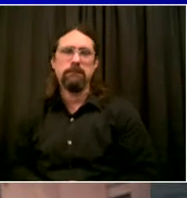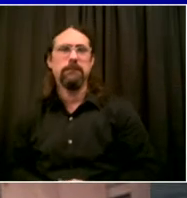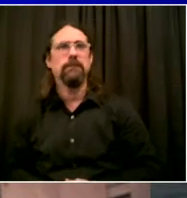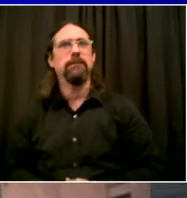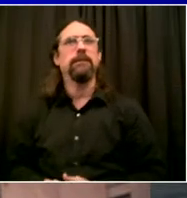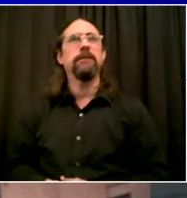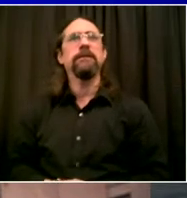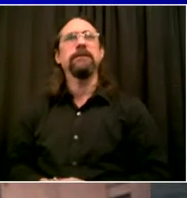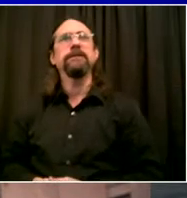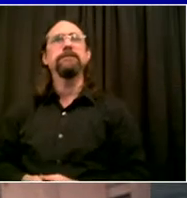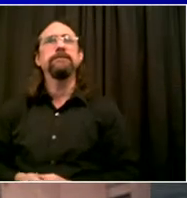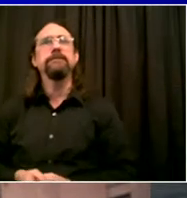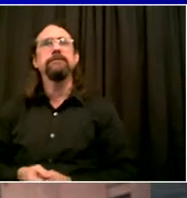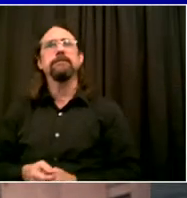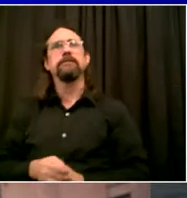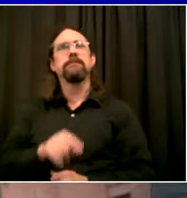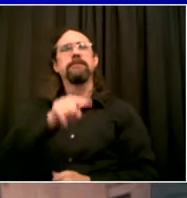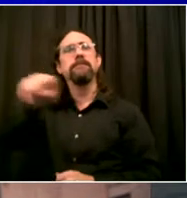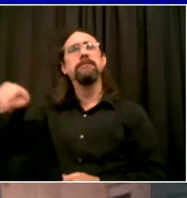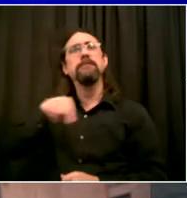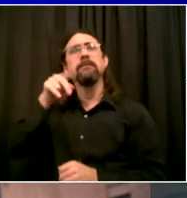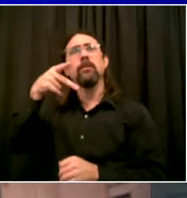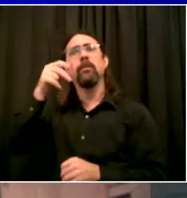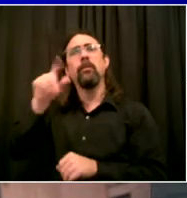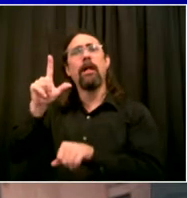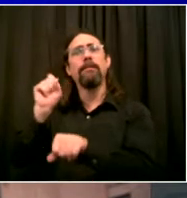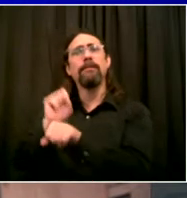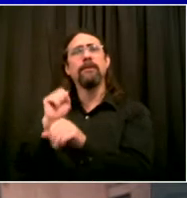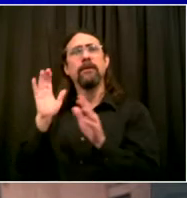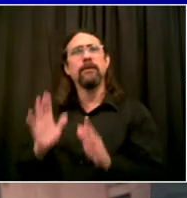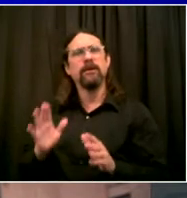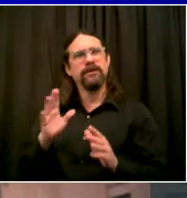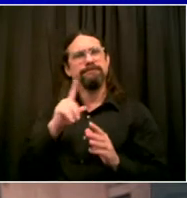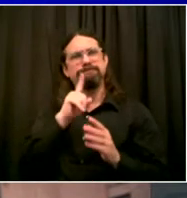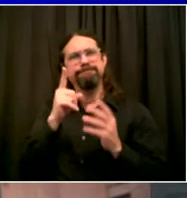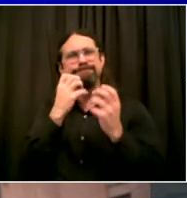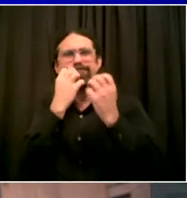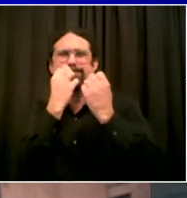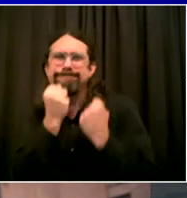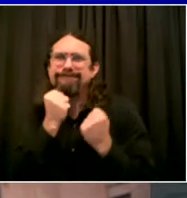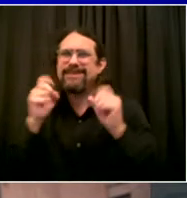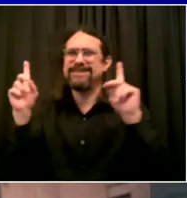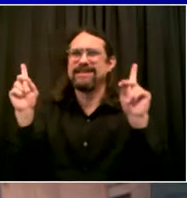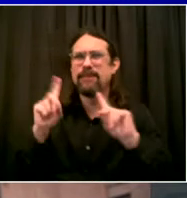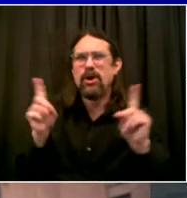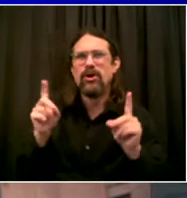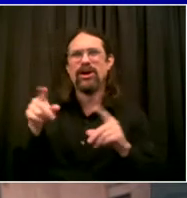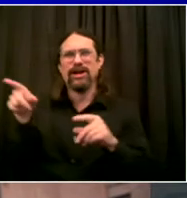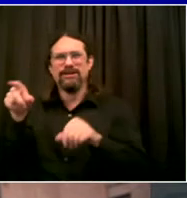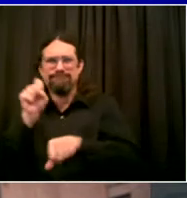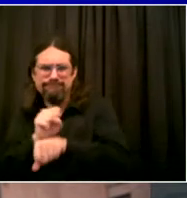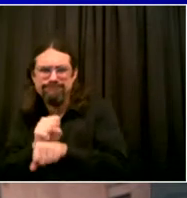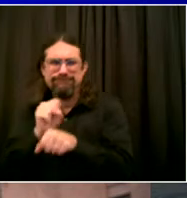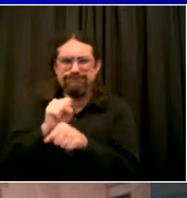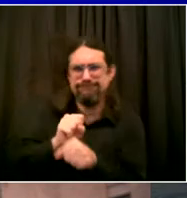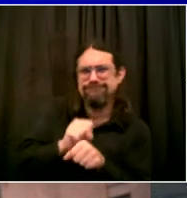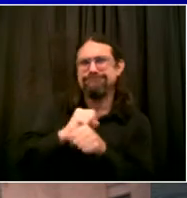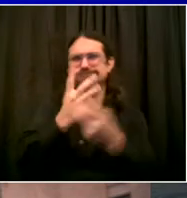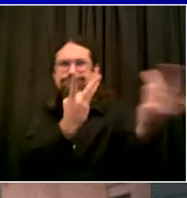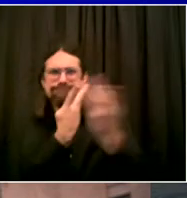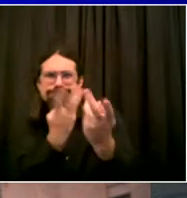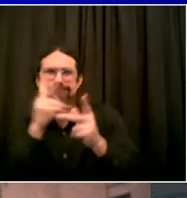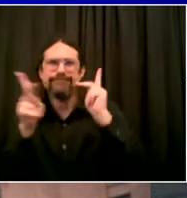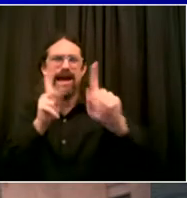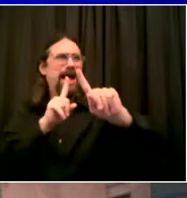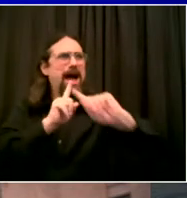direction. They were great. The people who worked at the polls were great. I salute all of them. I thank them. But to the leadership of the